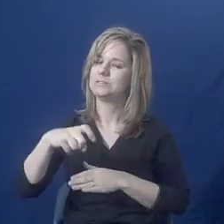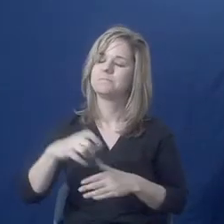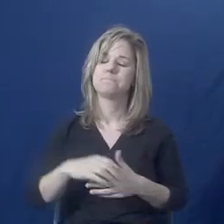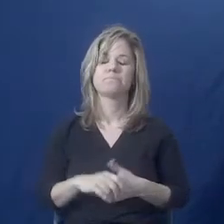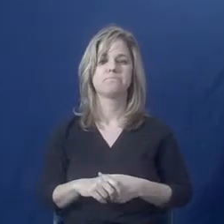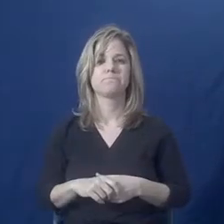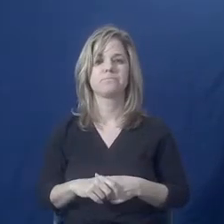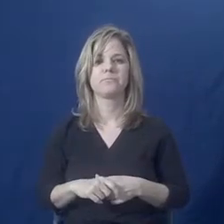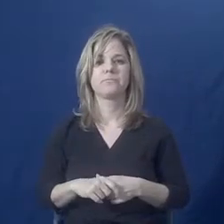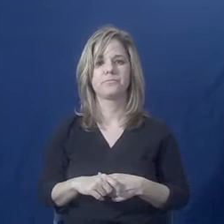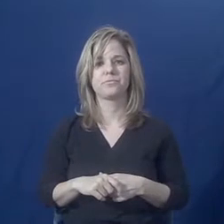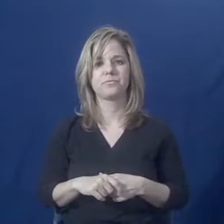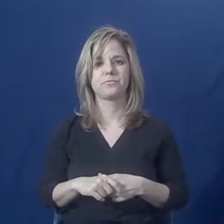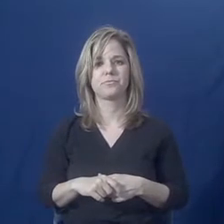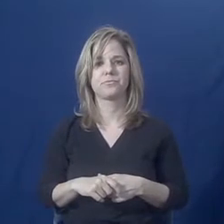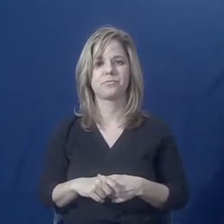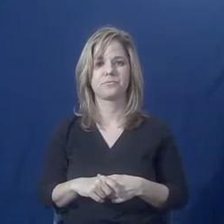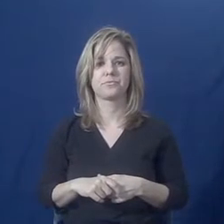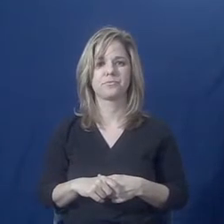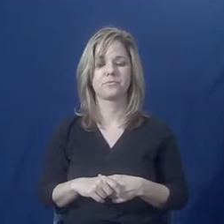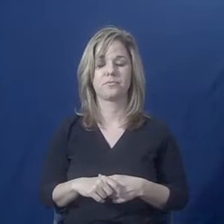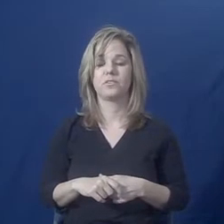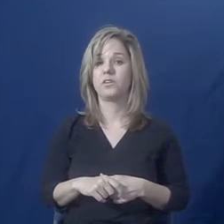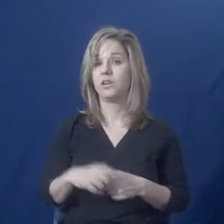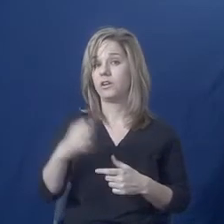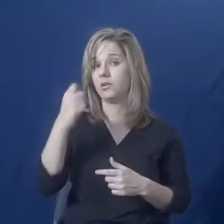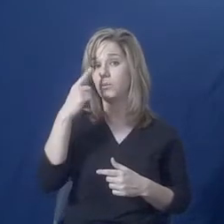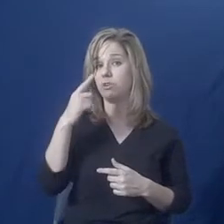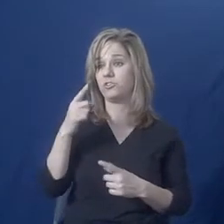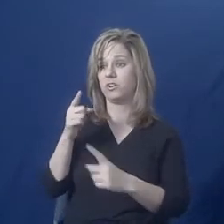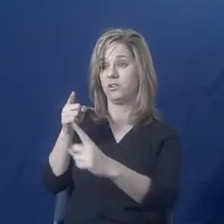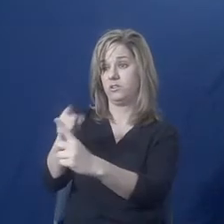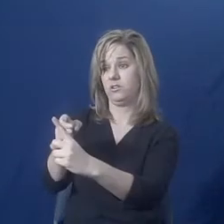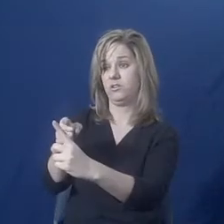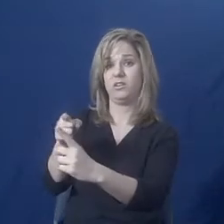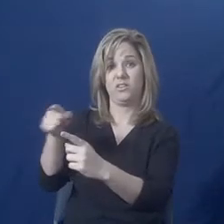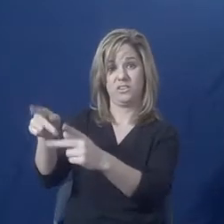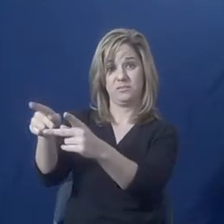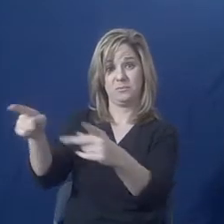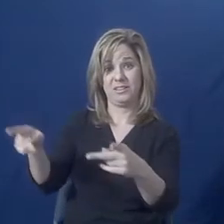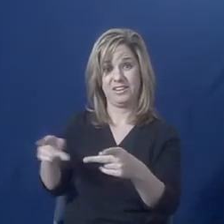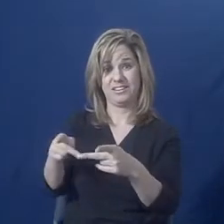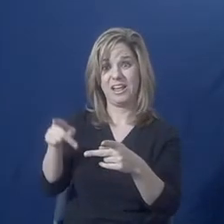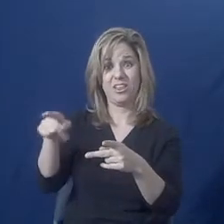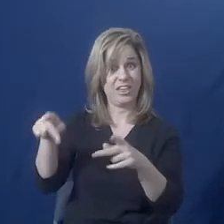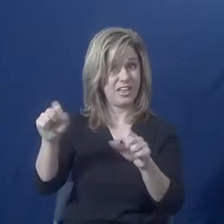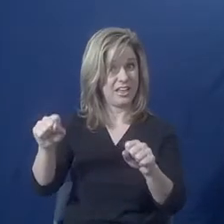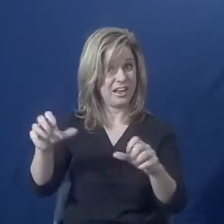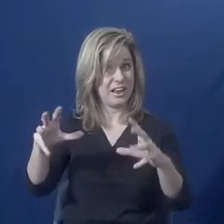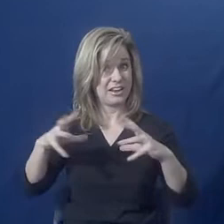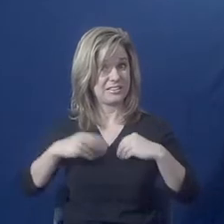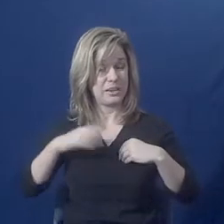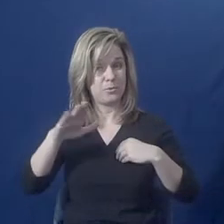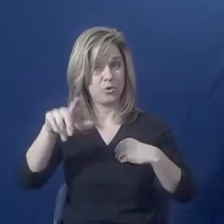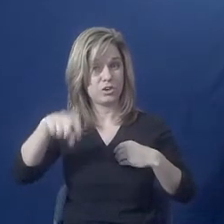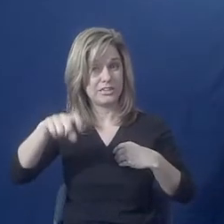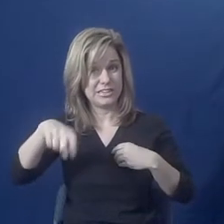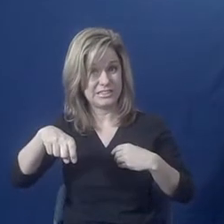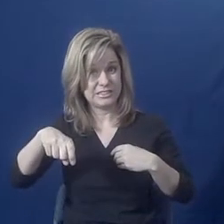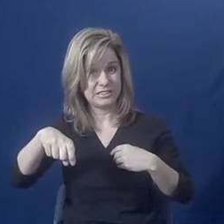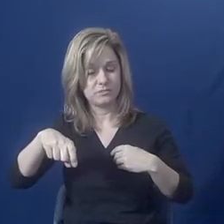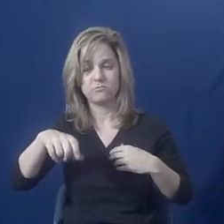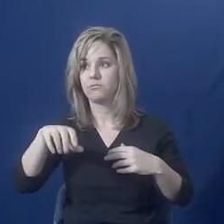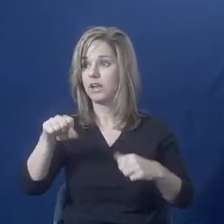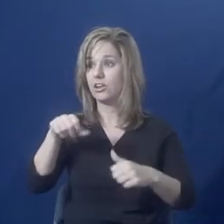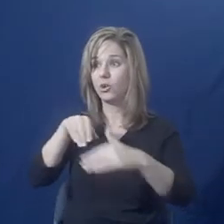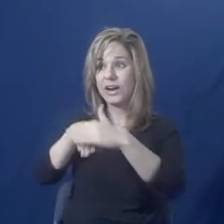The place that you want to go, can they accommodate your needs? Will you be able to get in there? Will you be able to get the